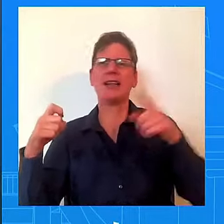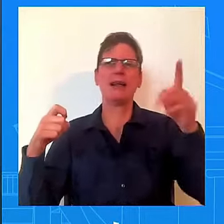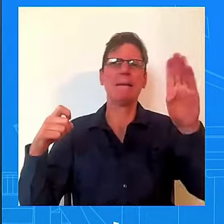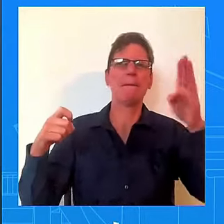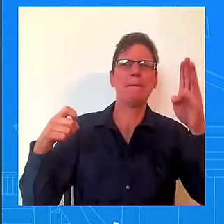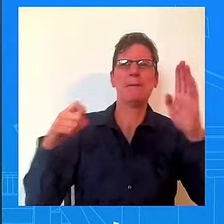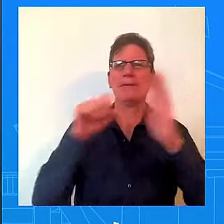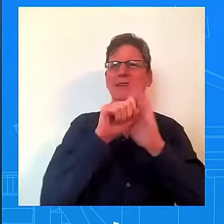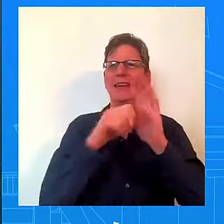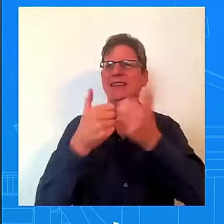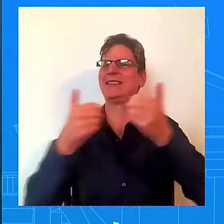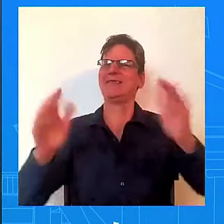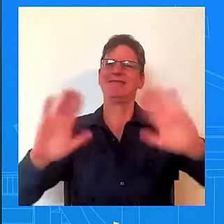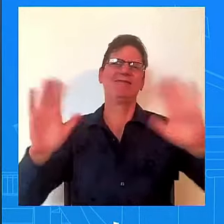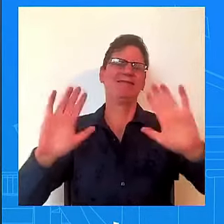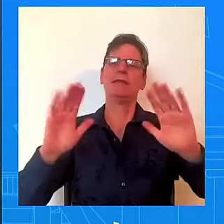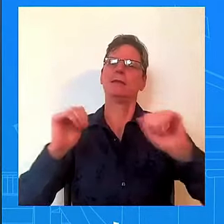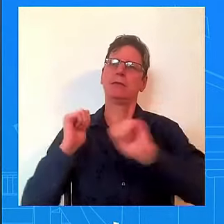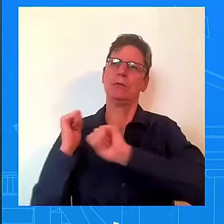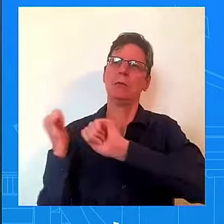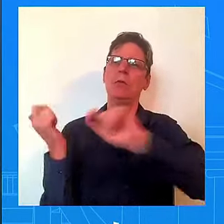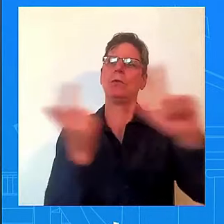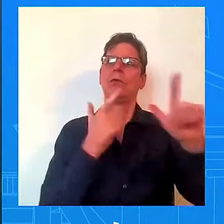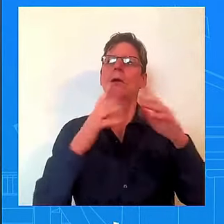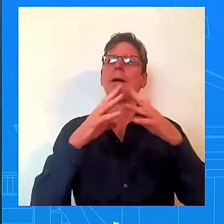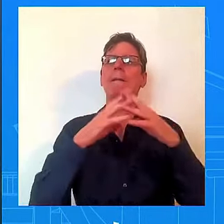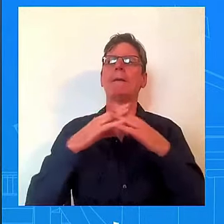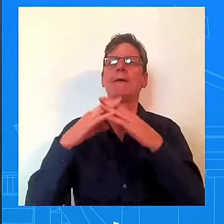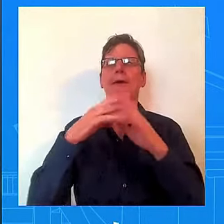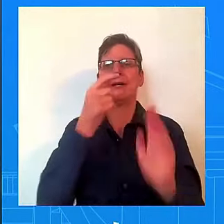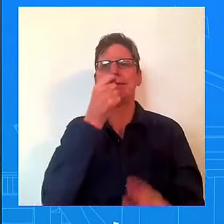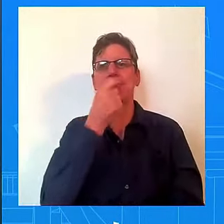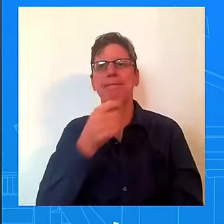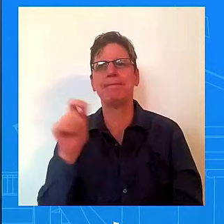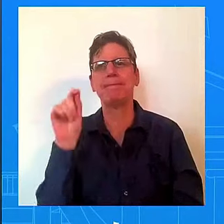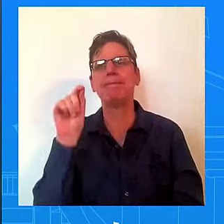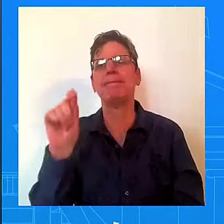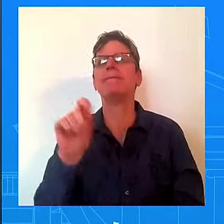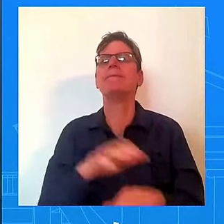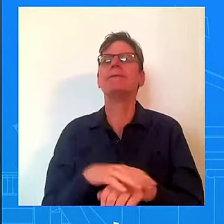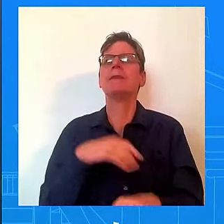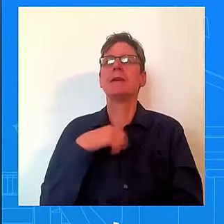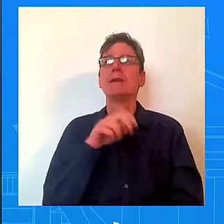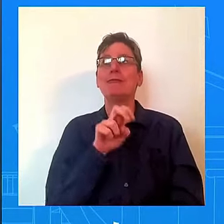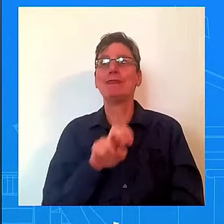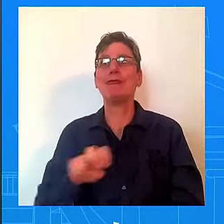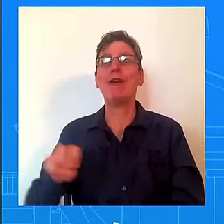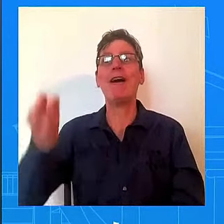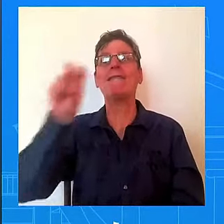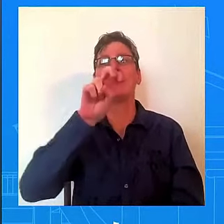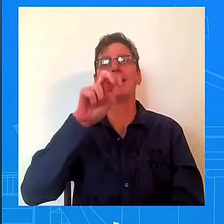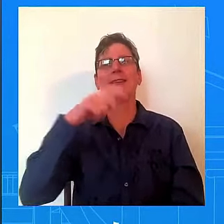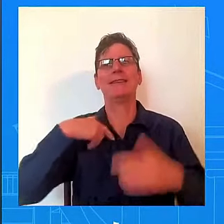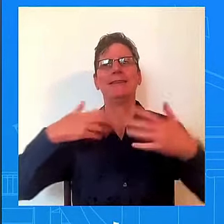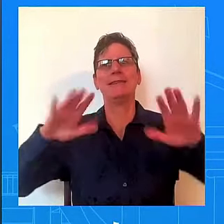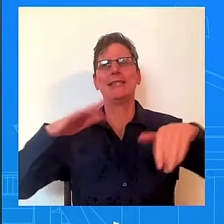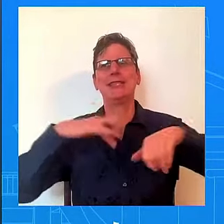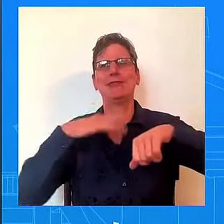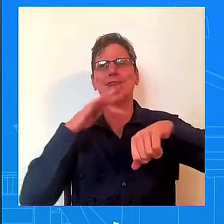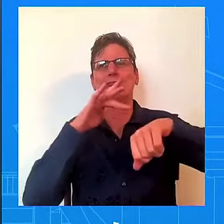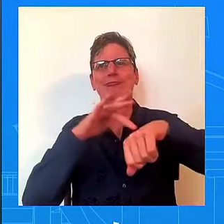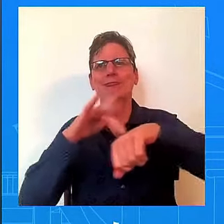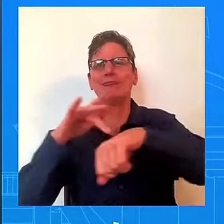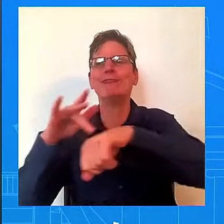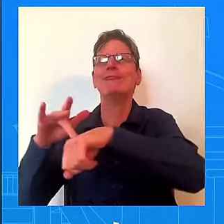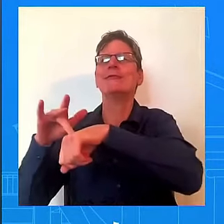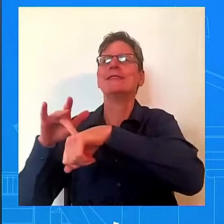Oklahoma, I've been to Texas, I've been everywhere where we are seeing investments. And the purpose